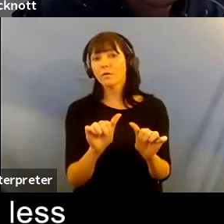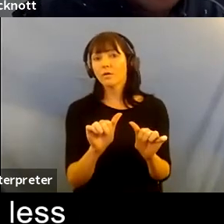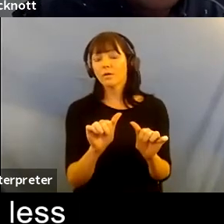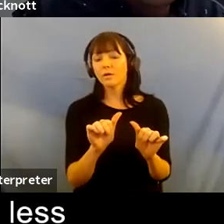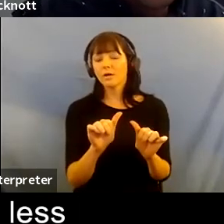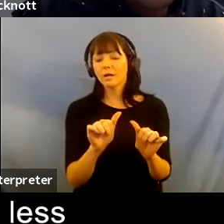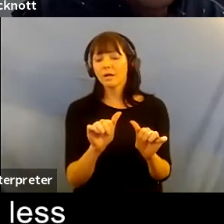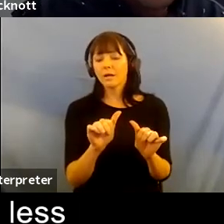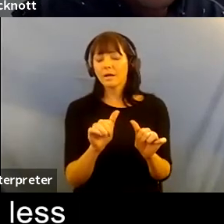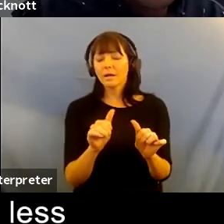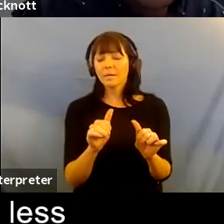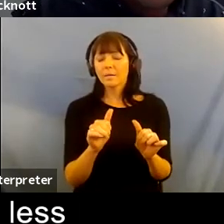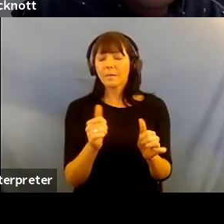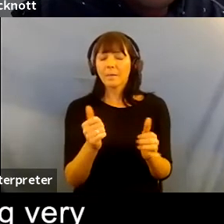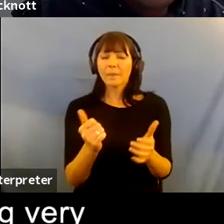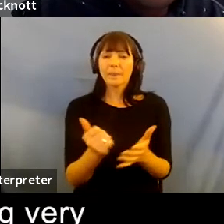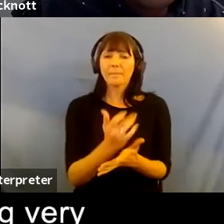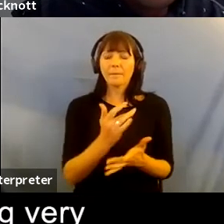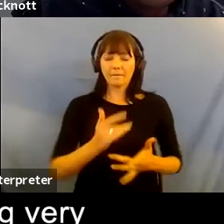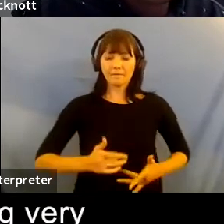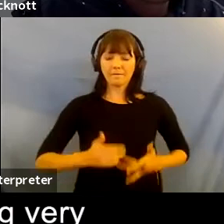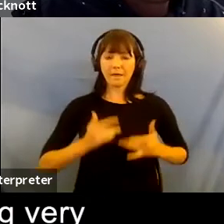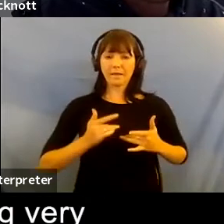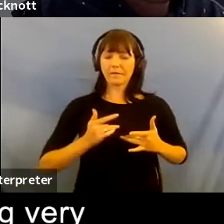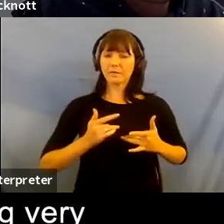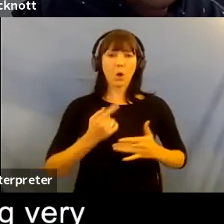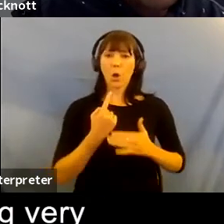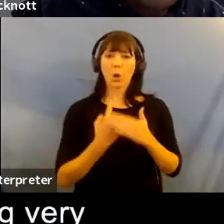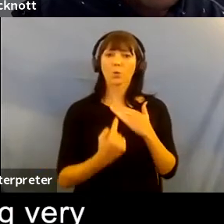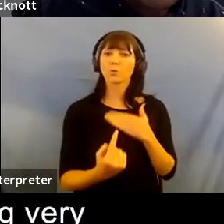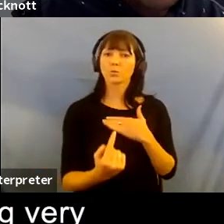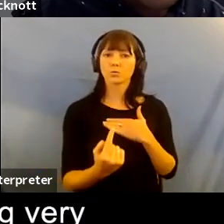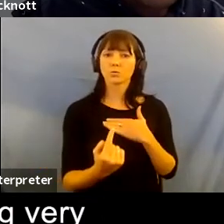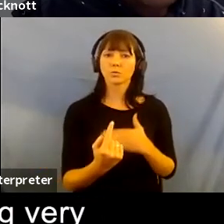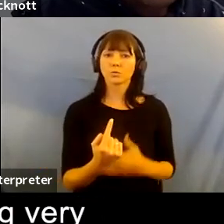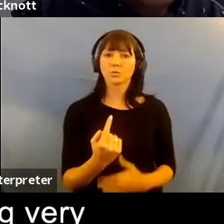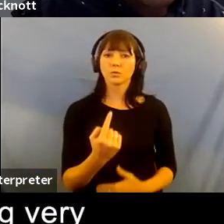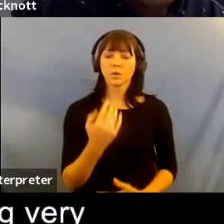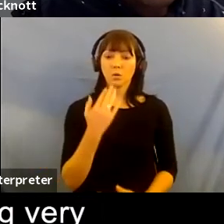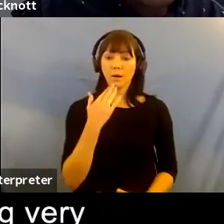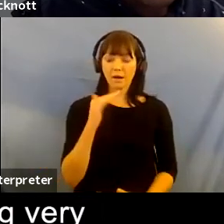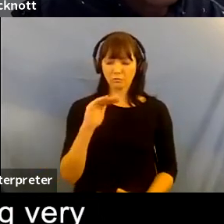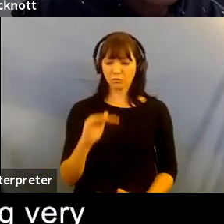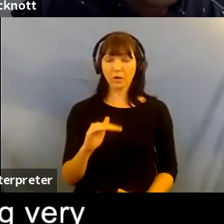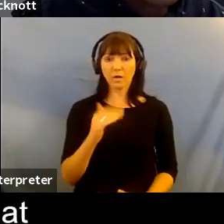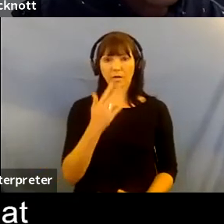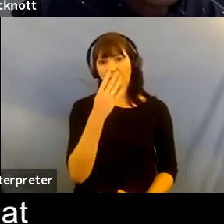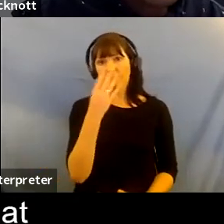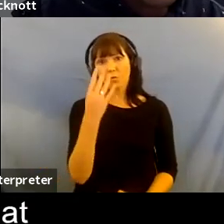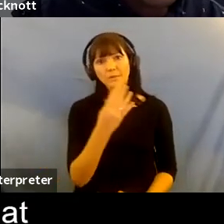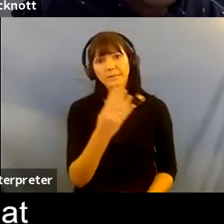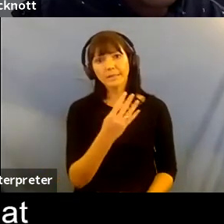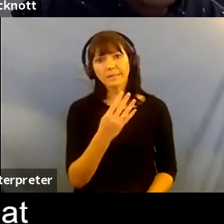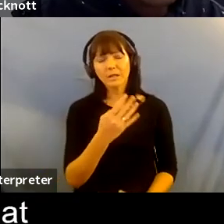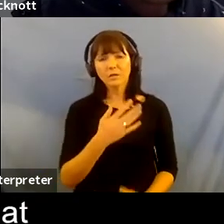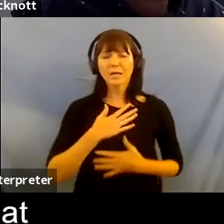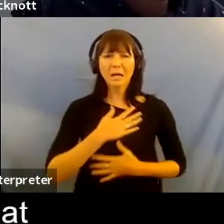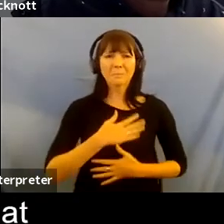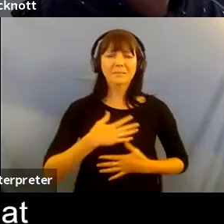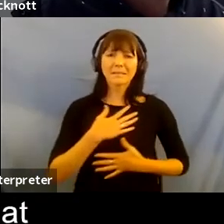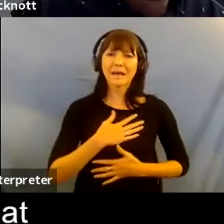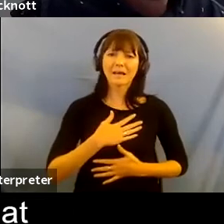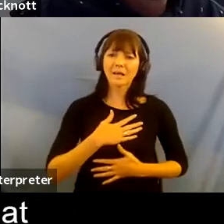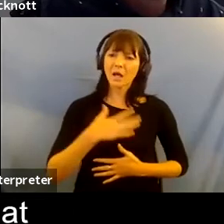because i went through a phase when i was 14 of being very upset that i could never be inside anybody else's brain you know